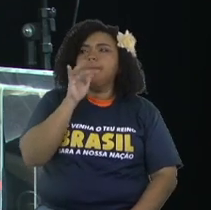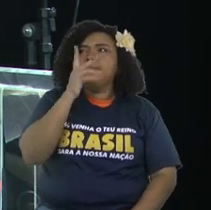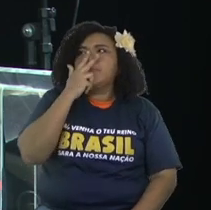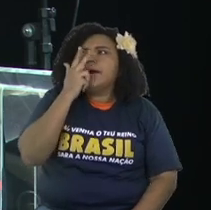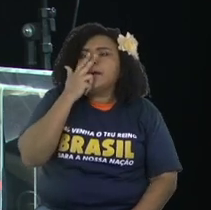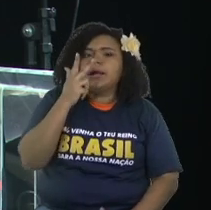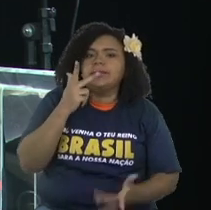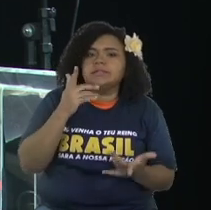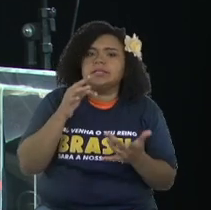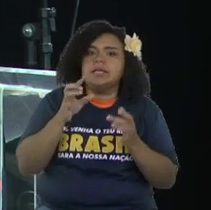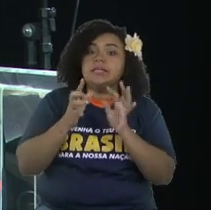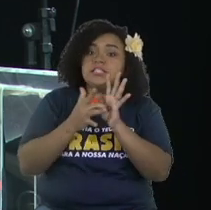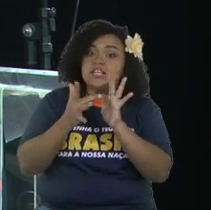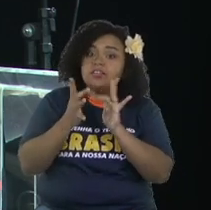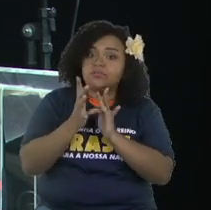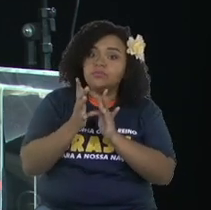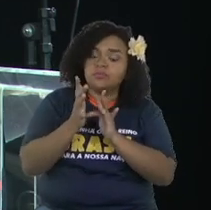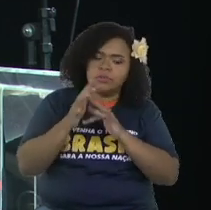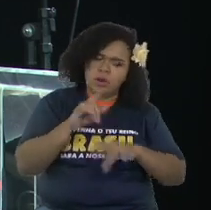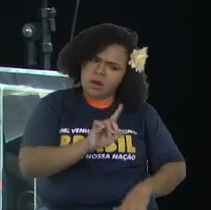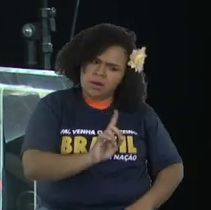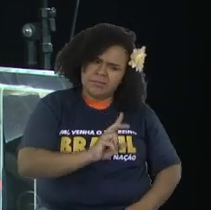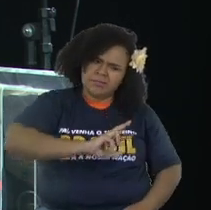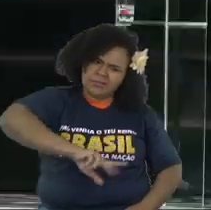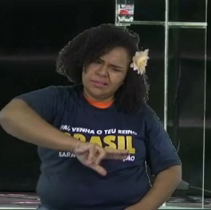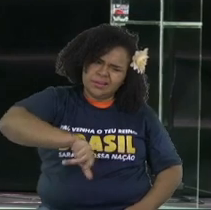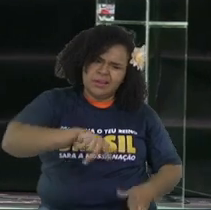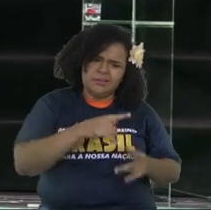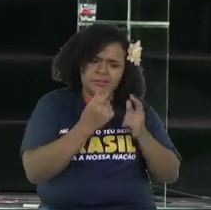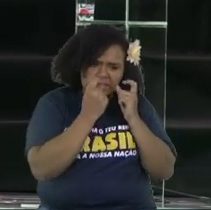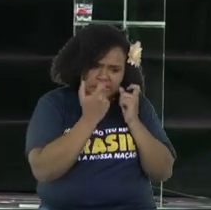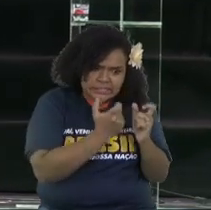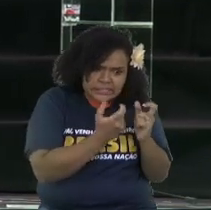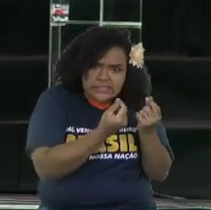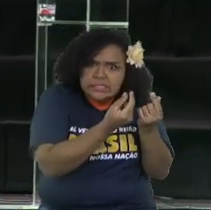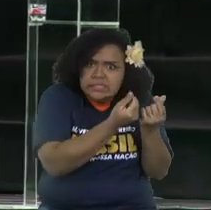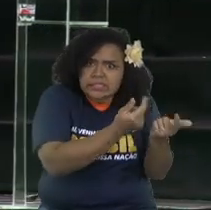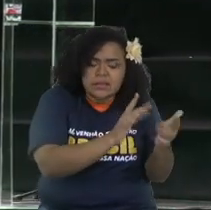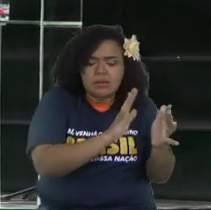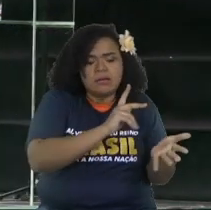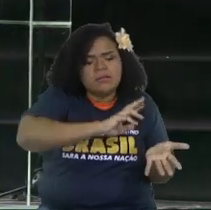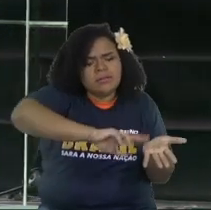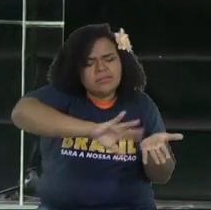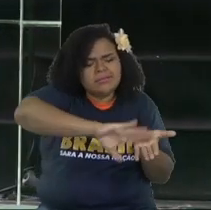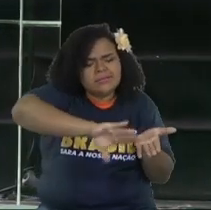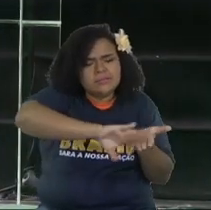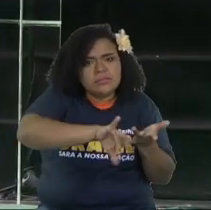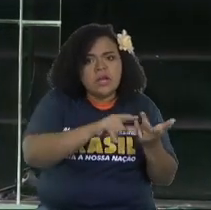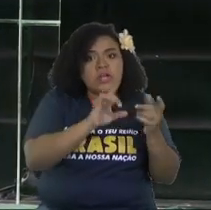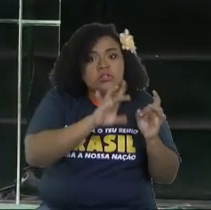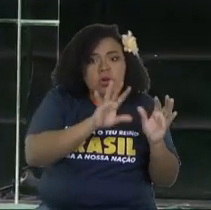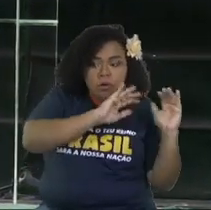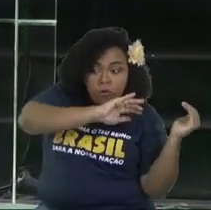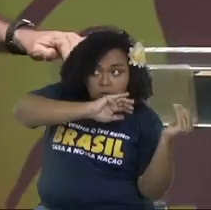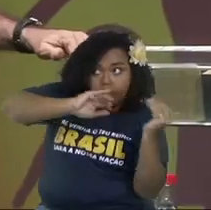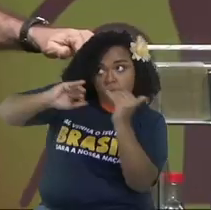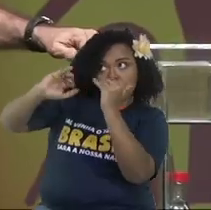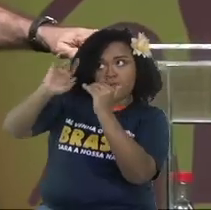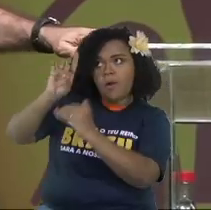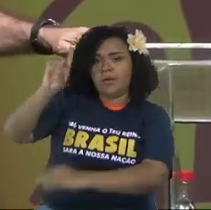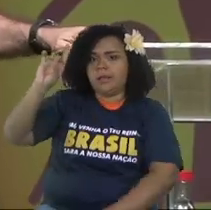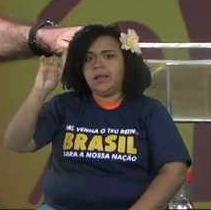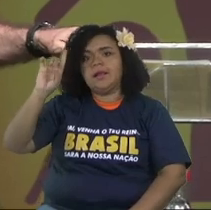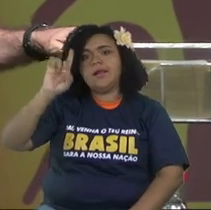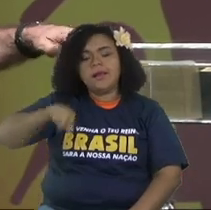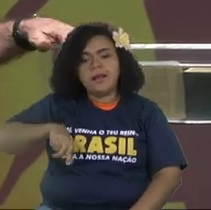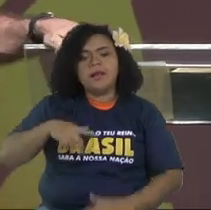or open the place for Jesus in our lives to go to